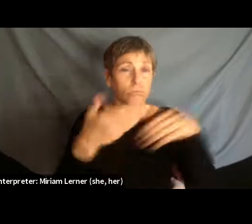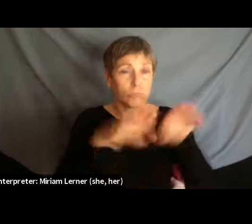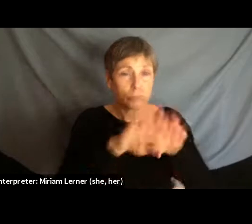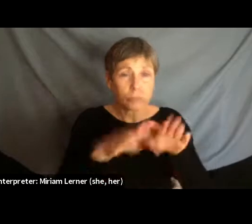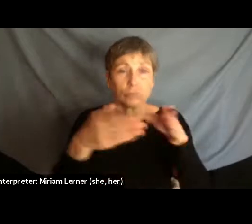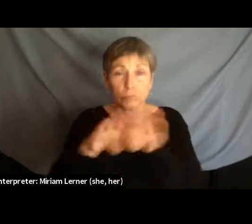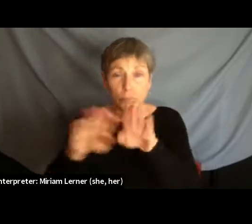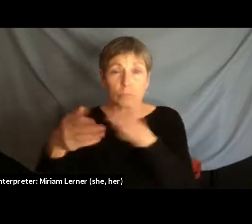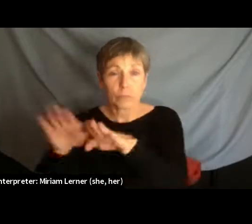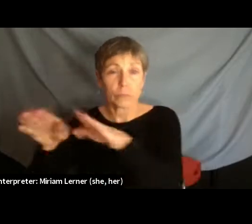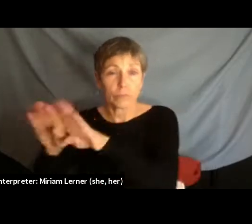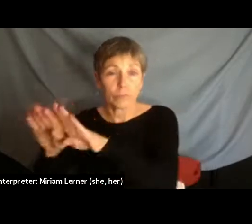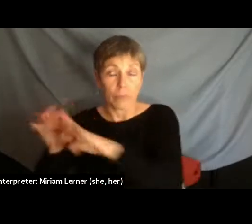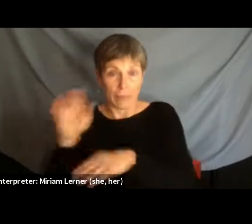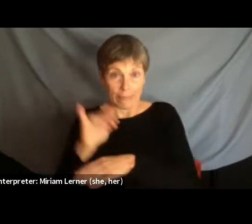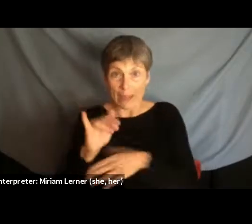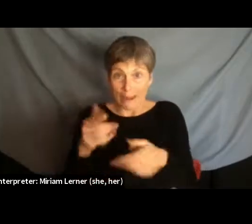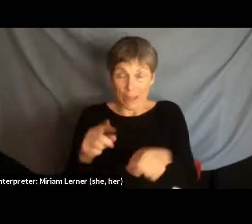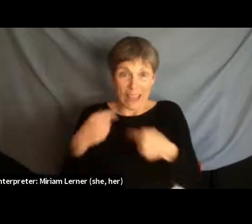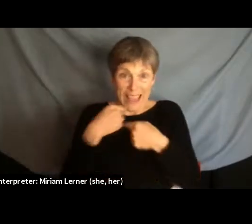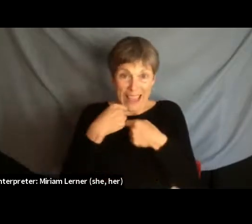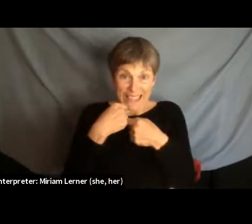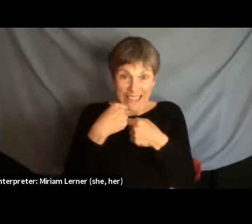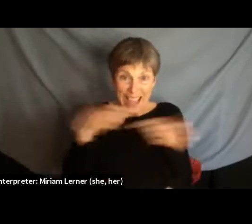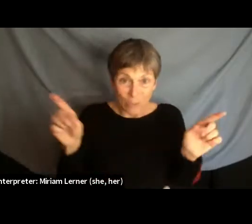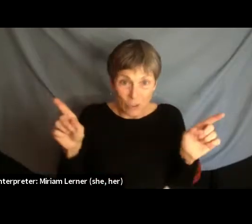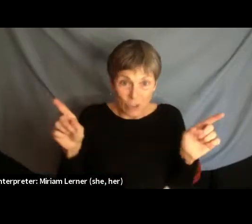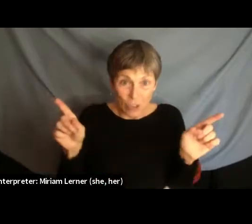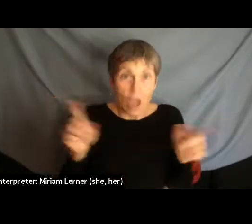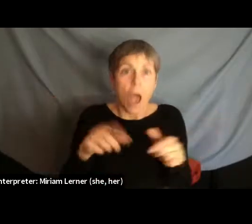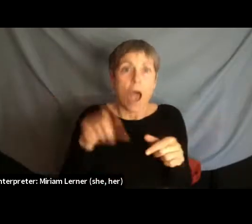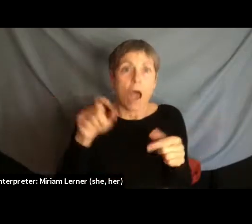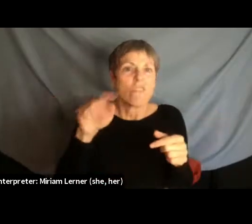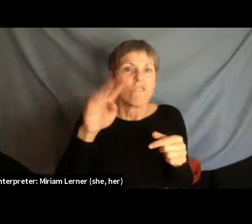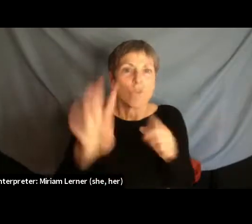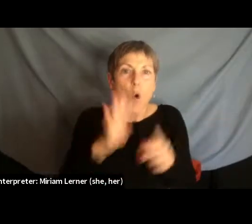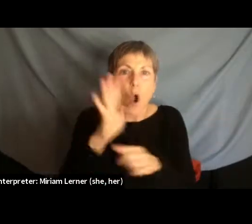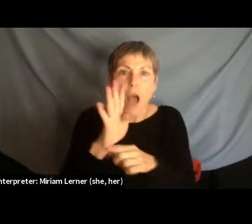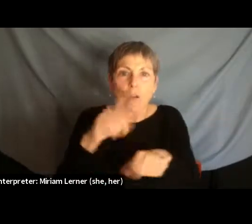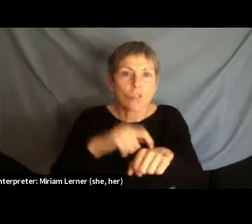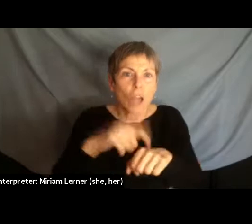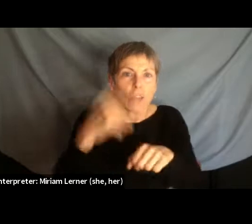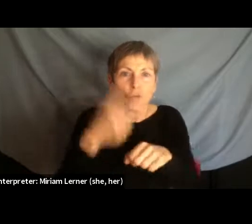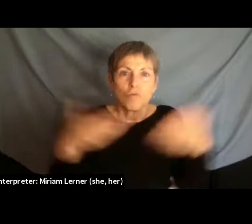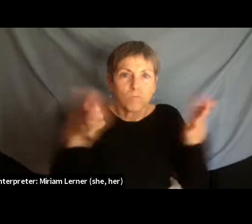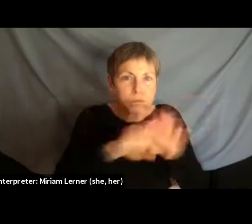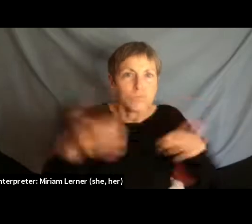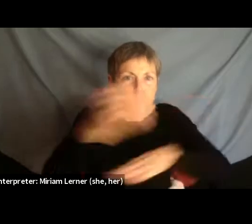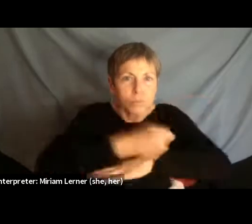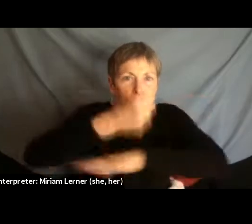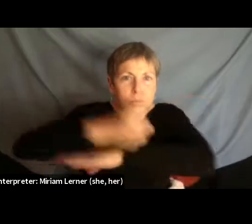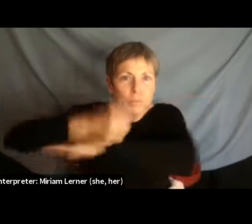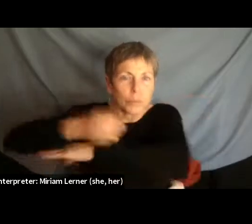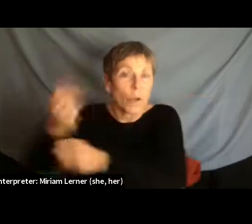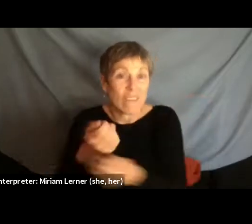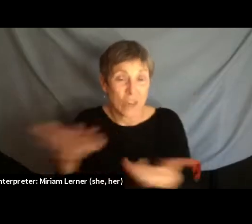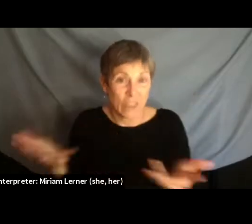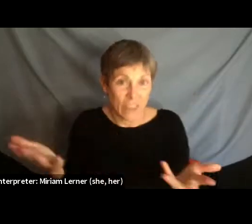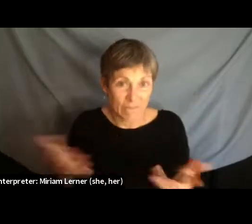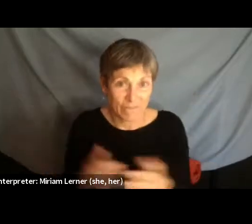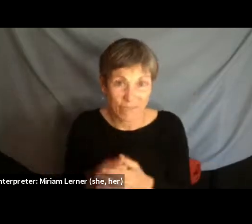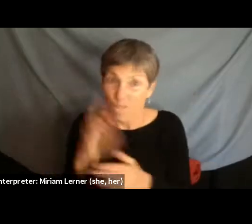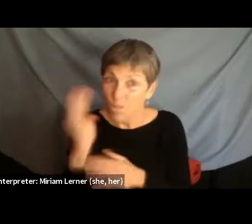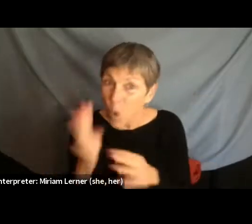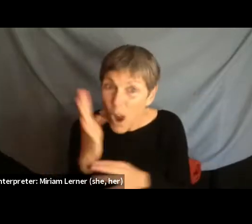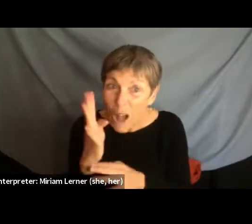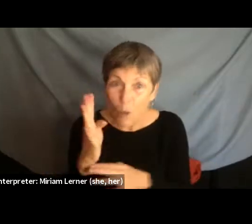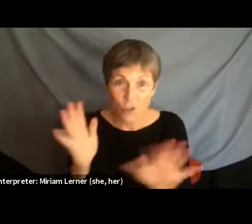implemented with less than four hours notice. And that resulted in